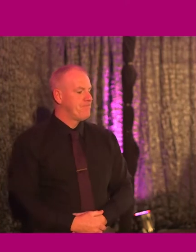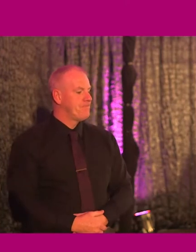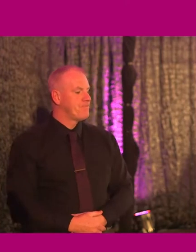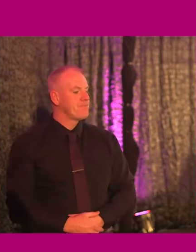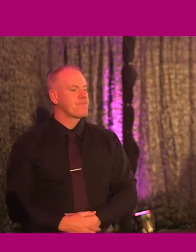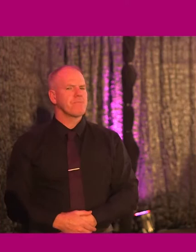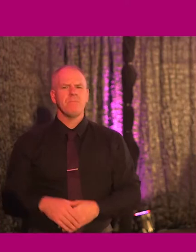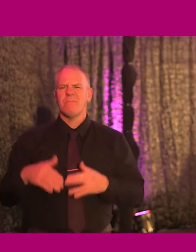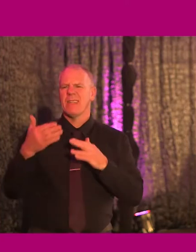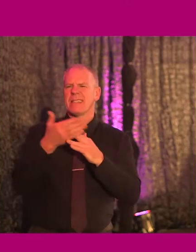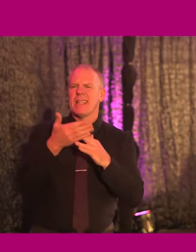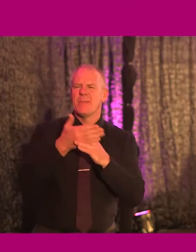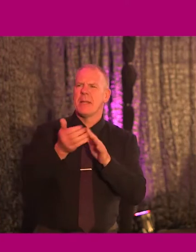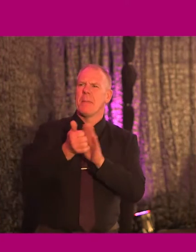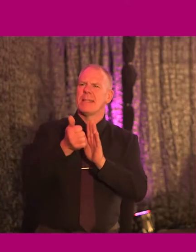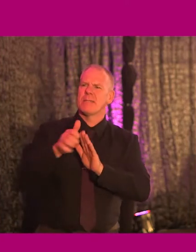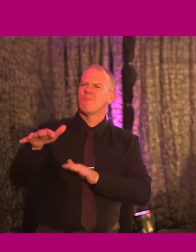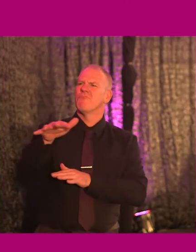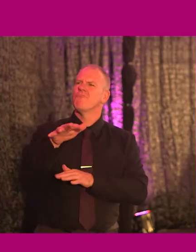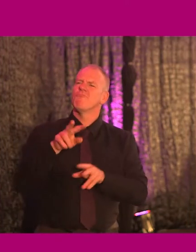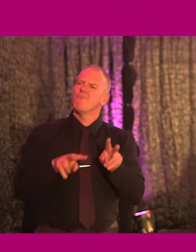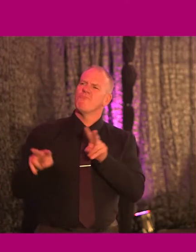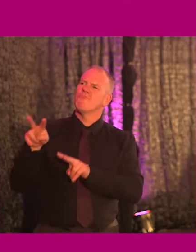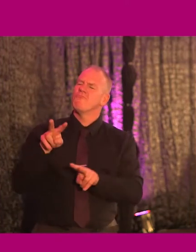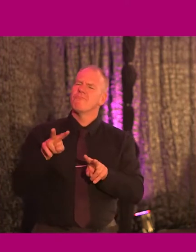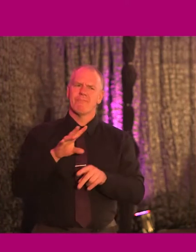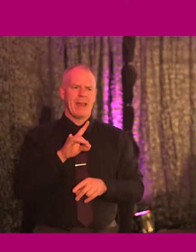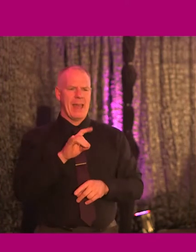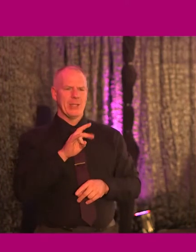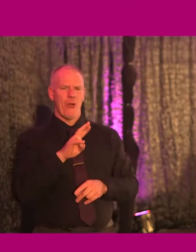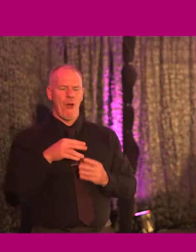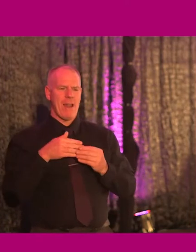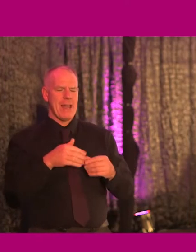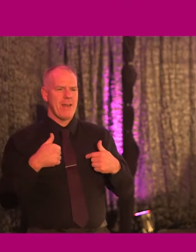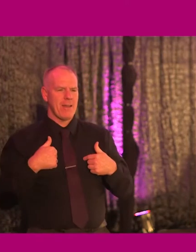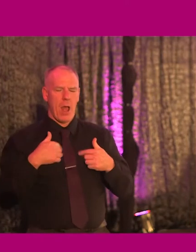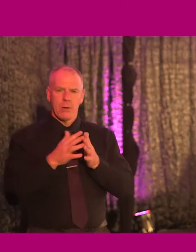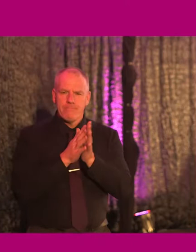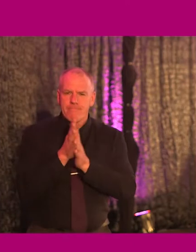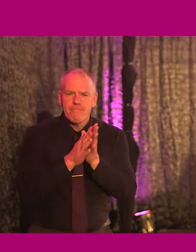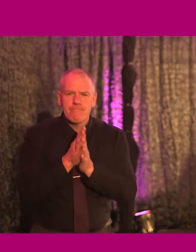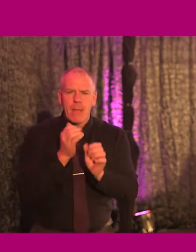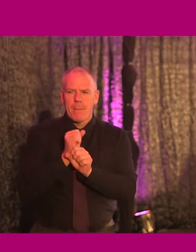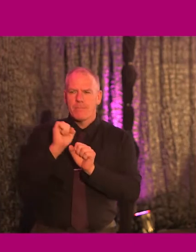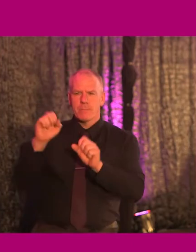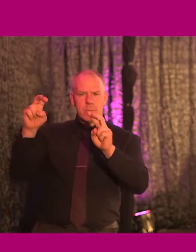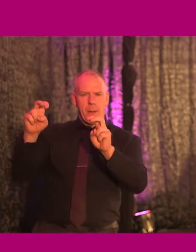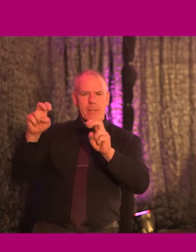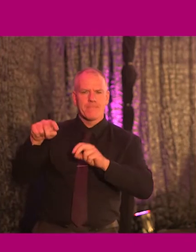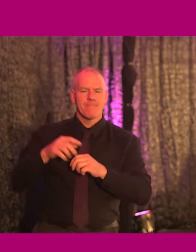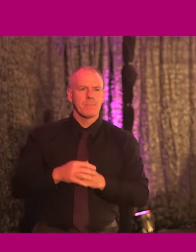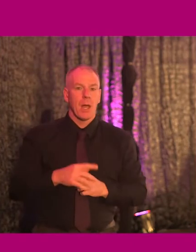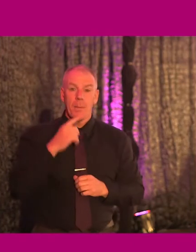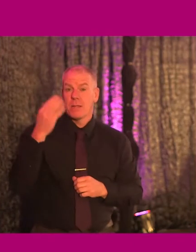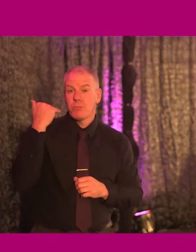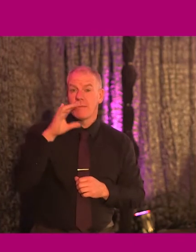accessibility of the built environment, actually, you know, surprising a HR leader having such passion about something like that. But as former head